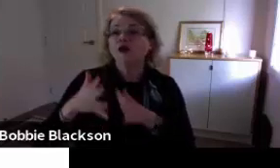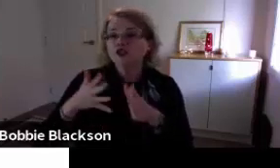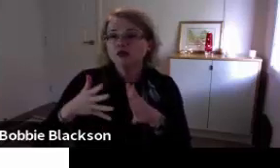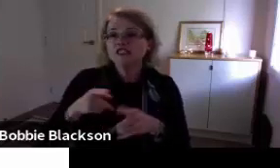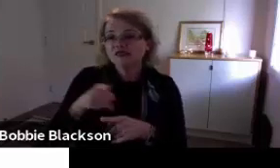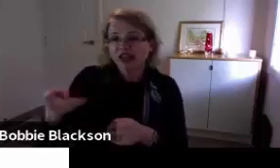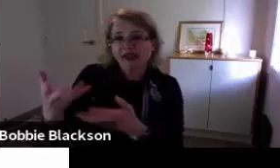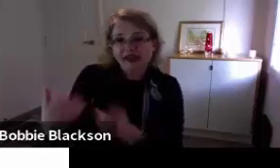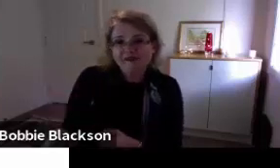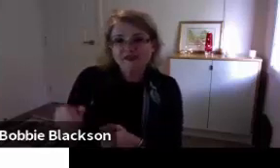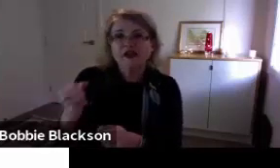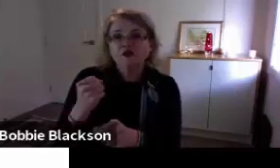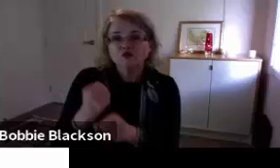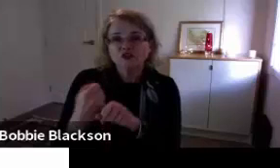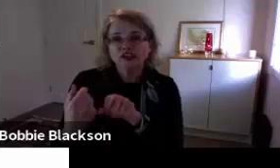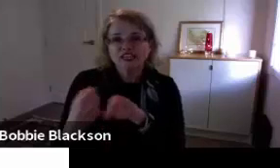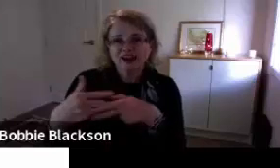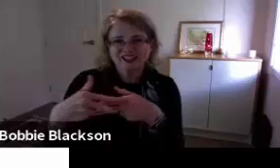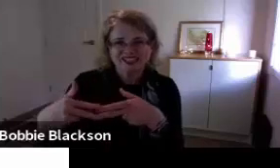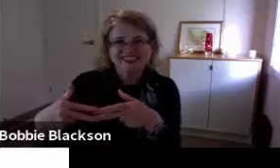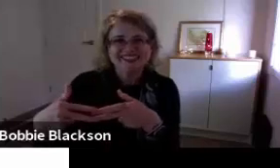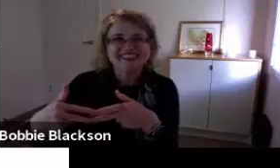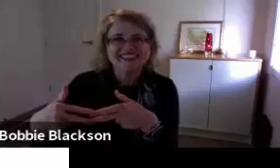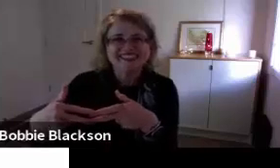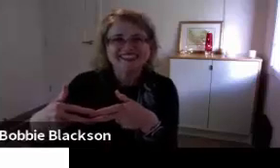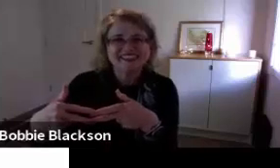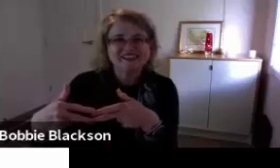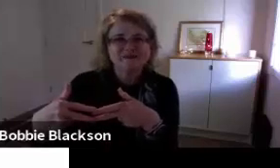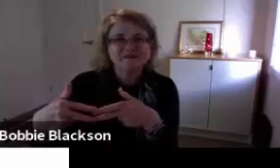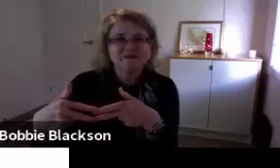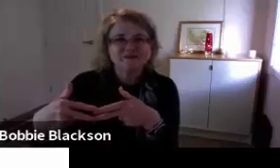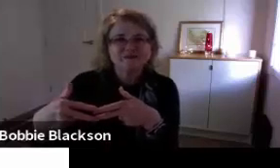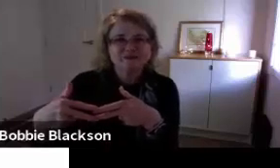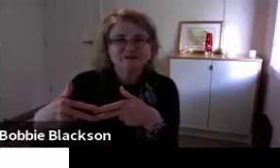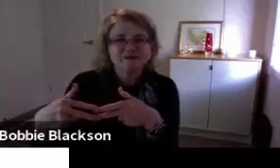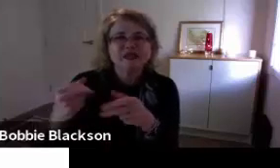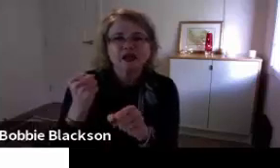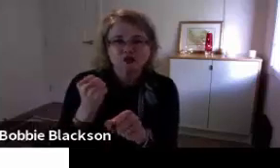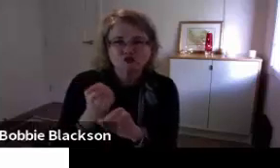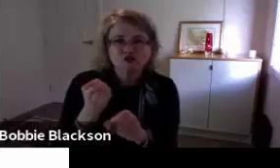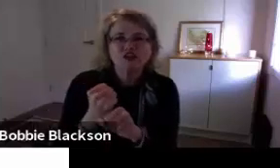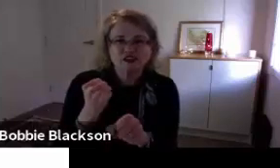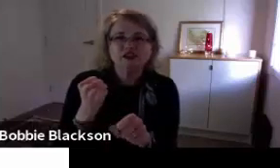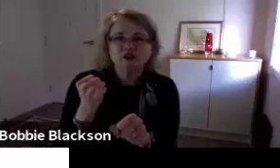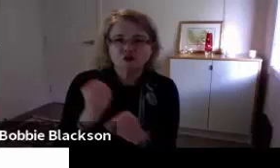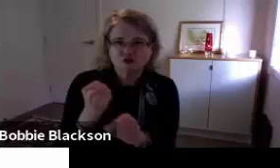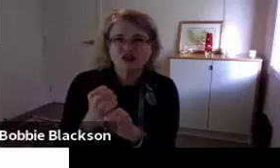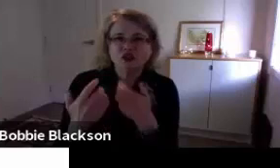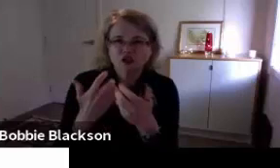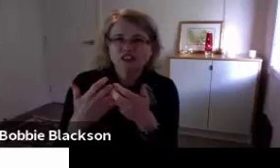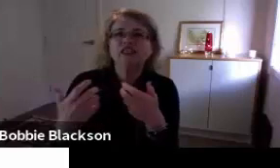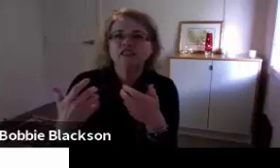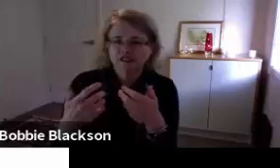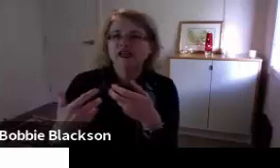which means that the staff interpreters have each other's in Griffith